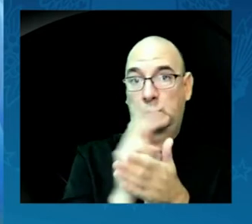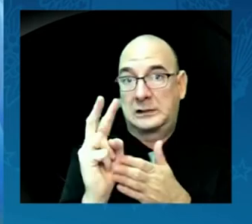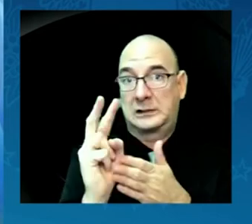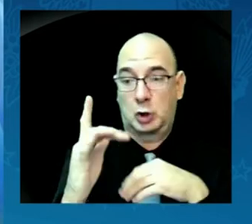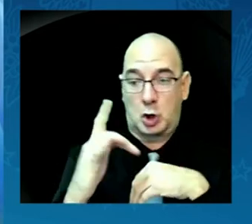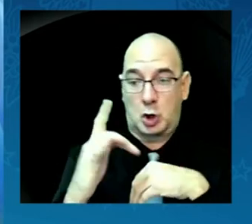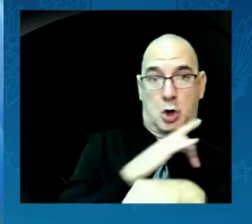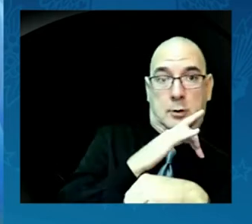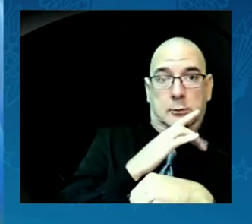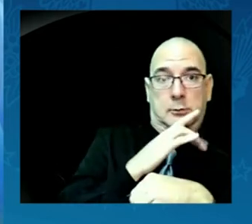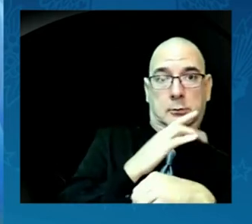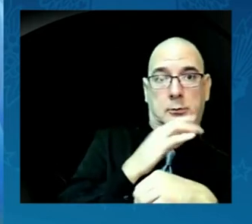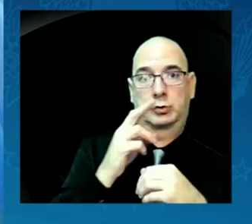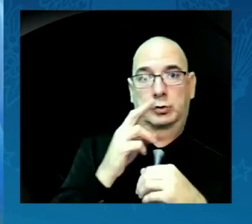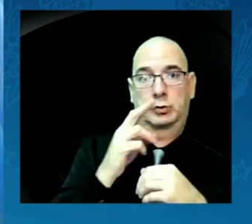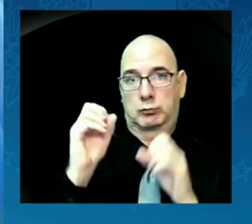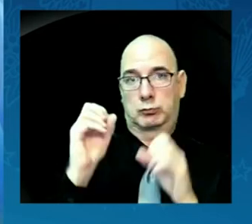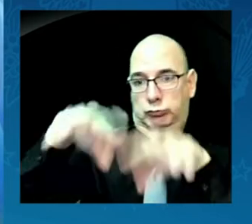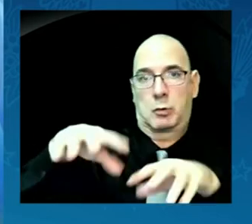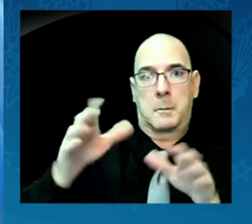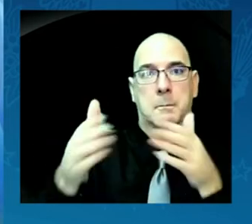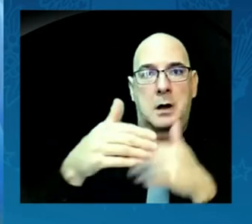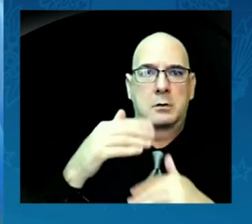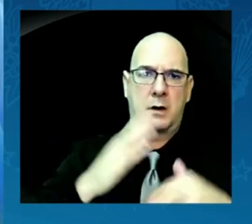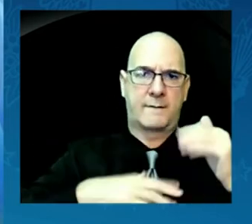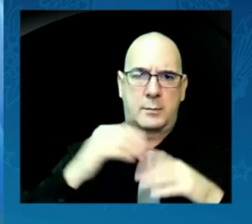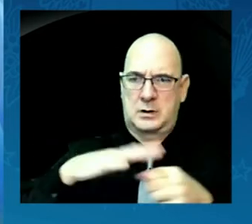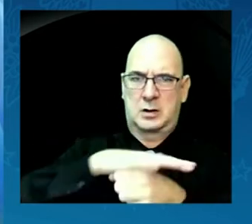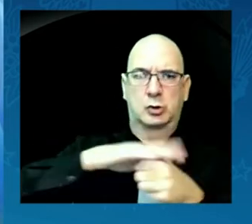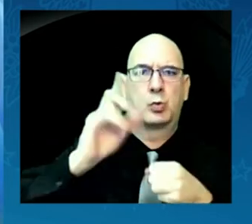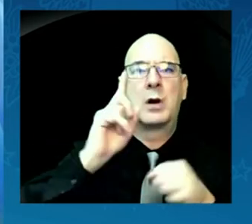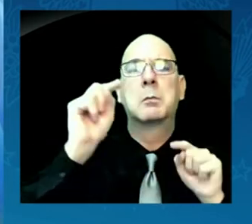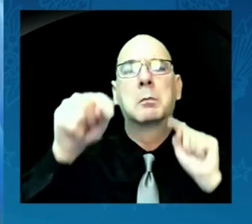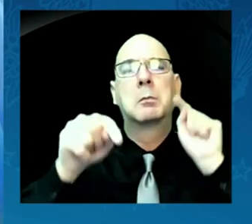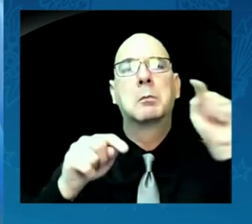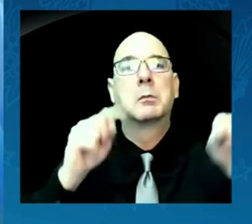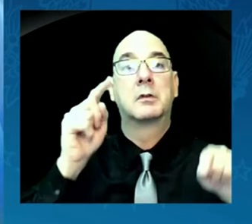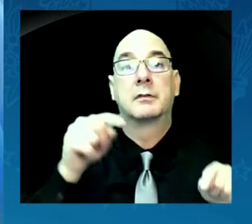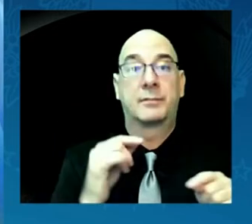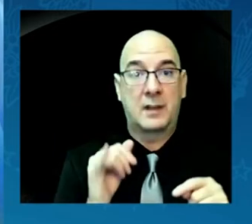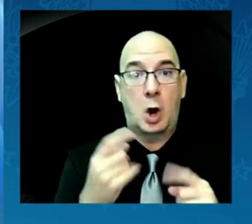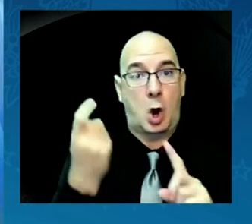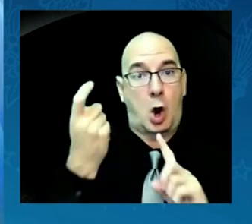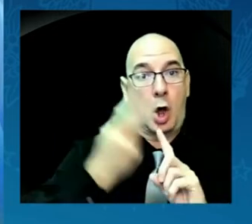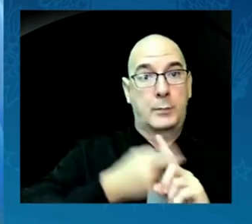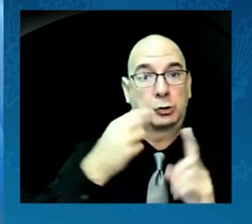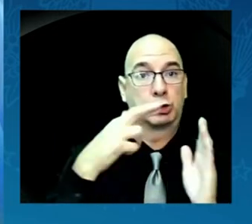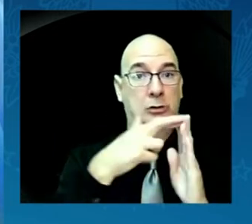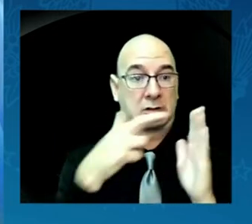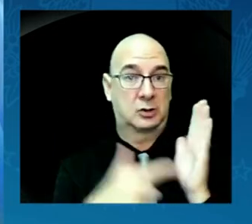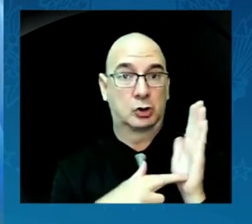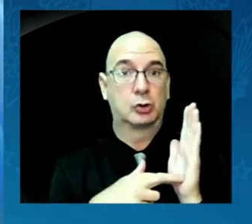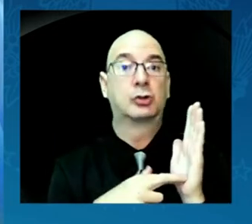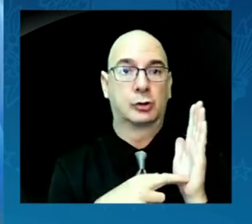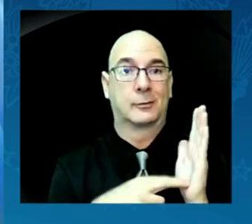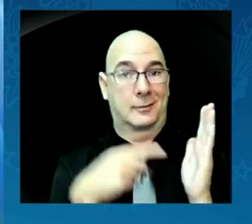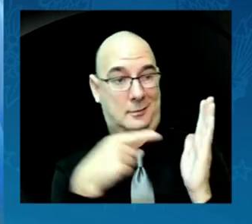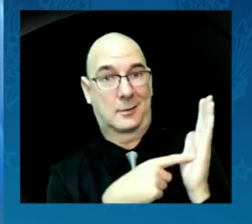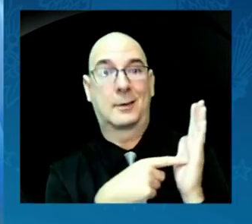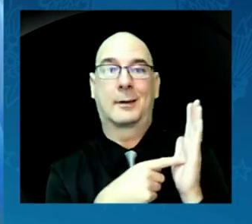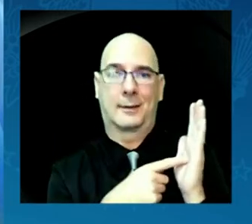same-day and automatic voter registration. These bills would ensure that all voters, no matter where they live, can vote